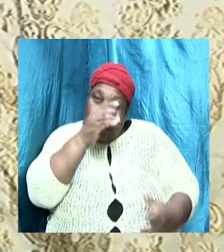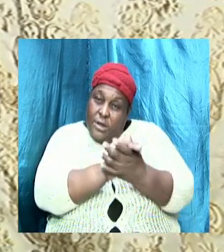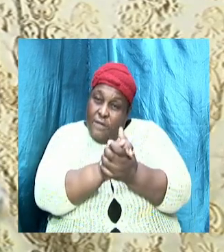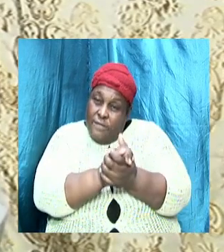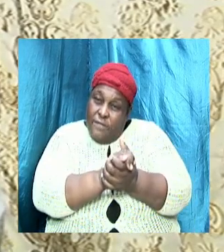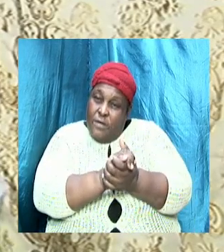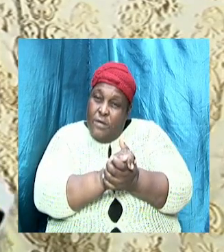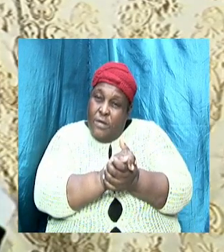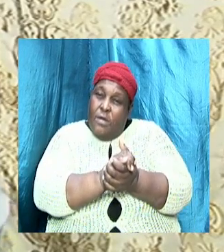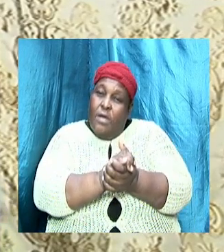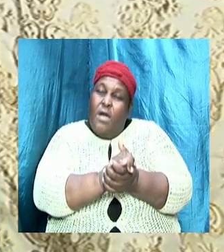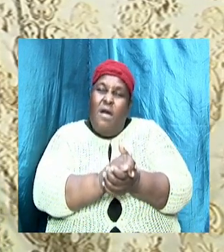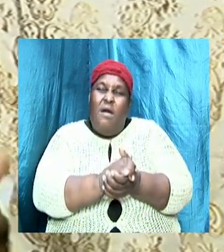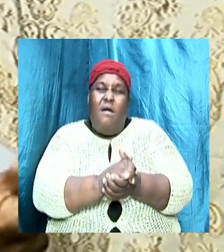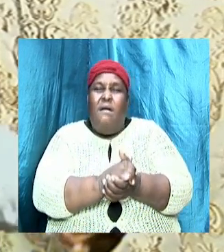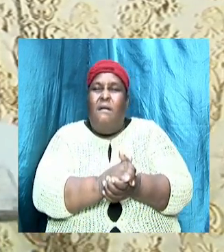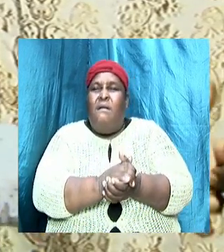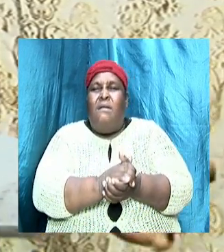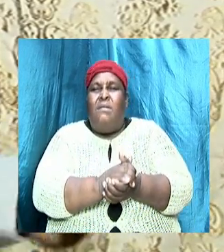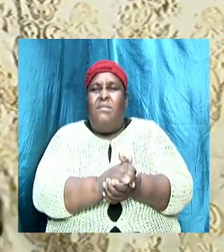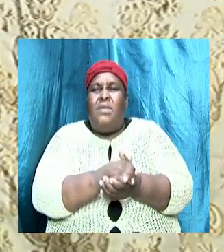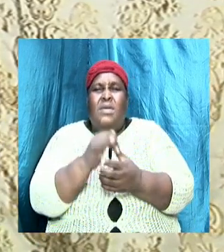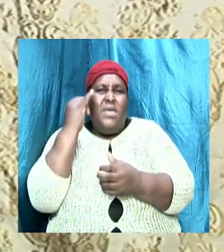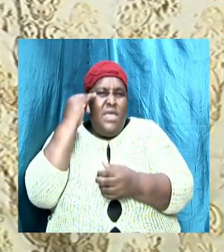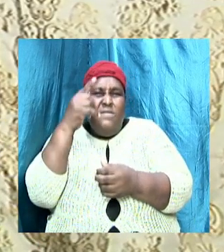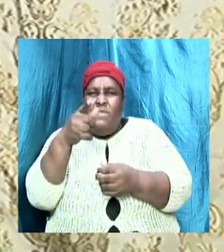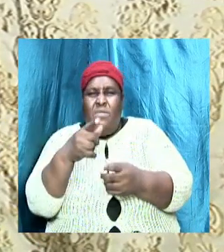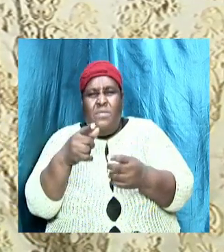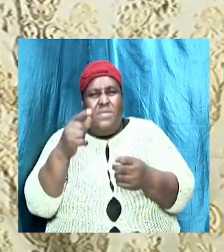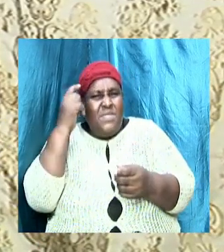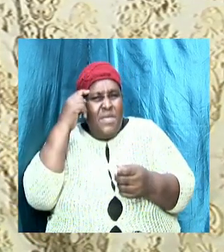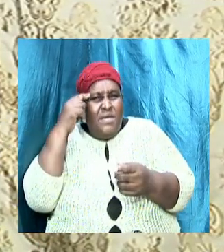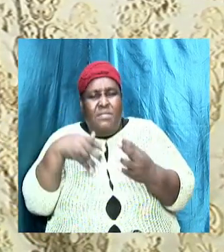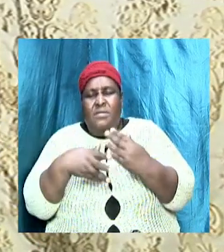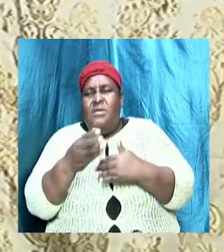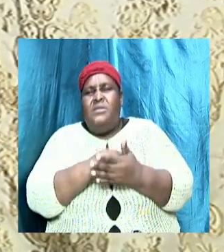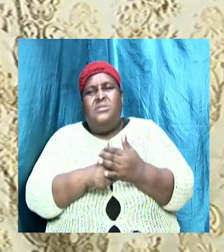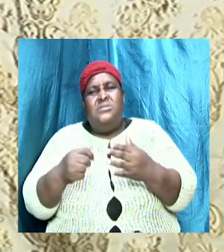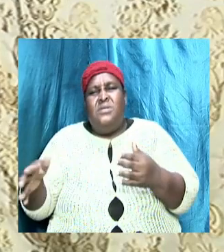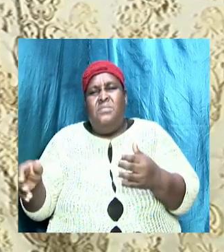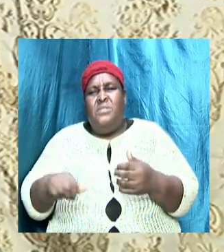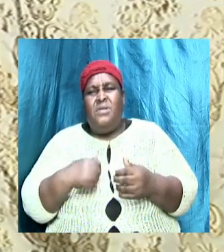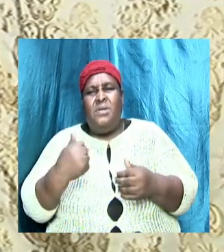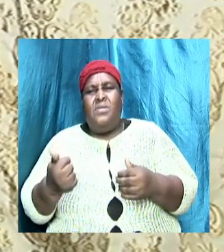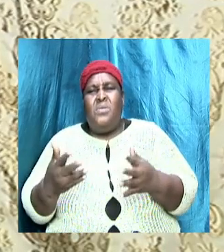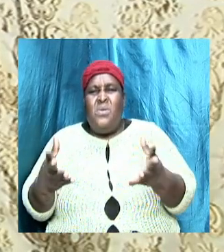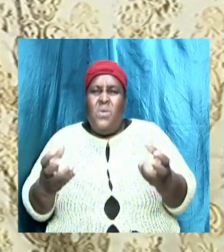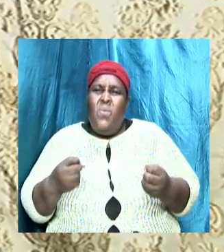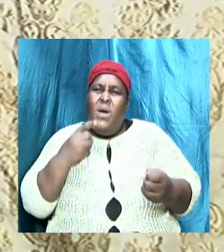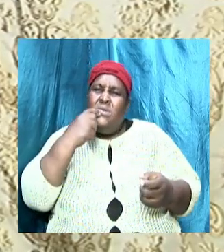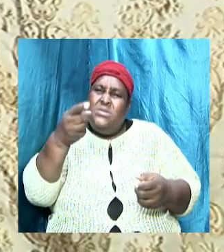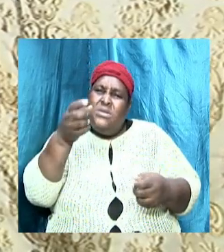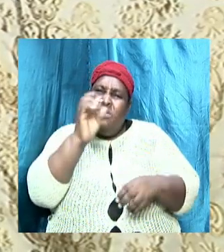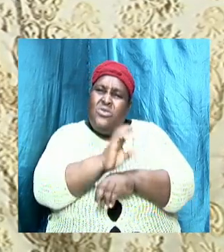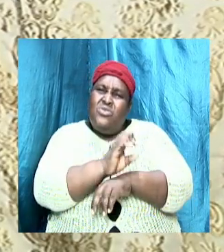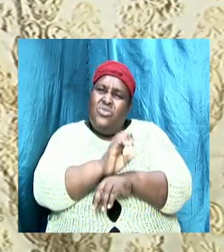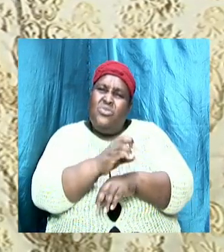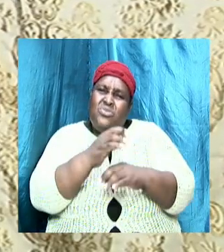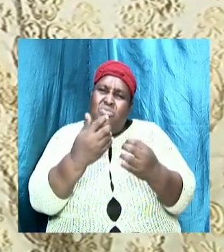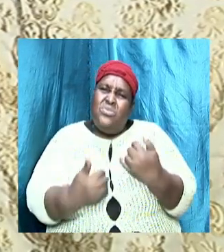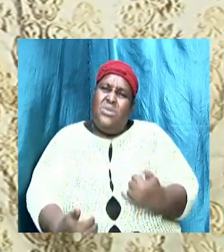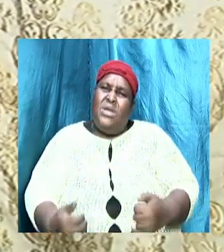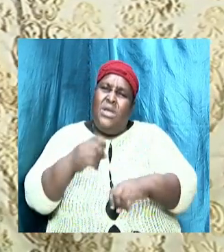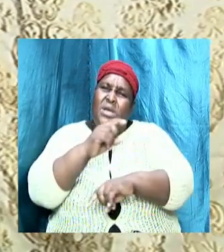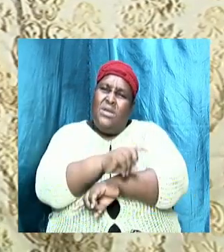or do you think that there is something else I want to tell the church tonight I want to convince somebody